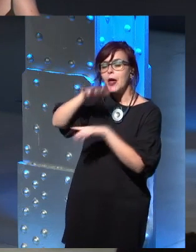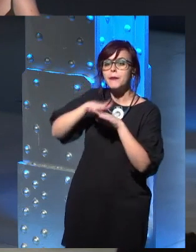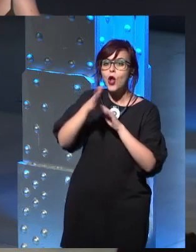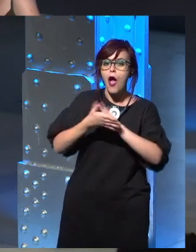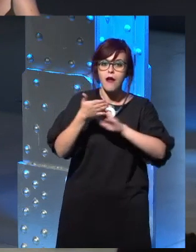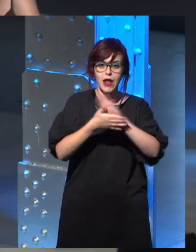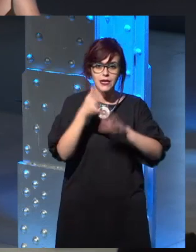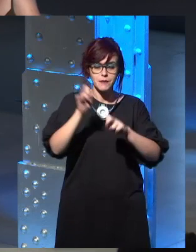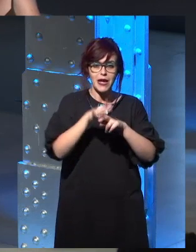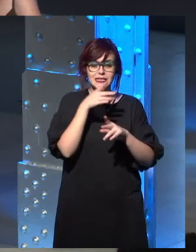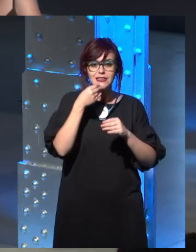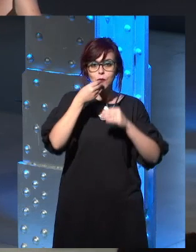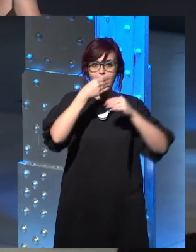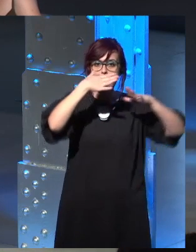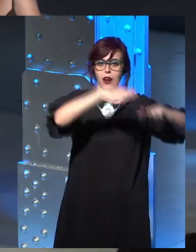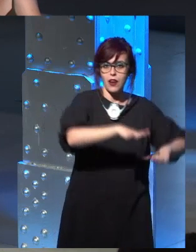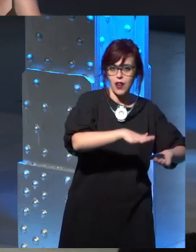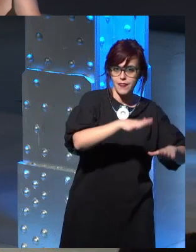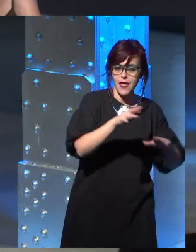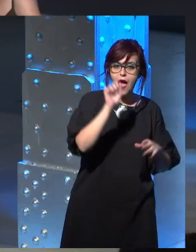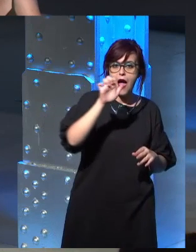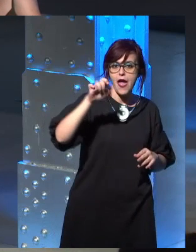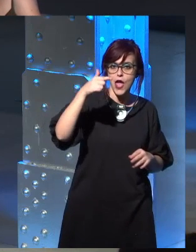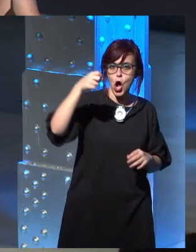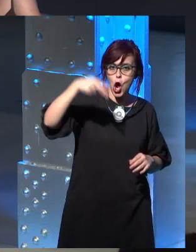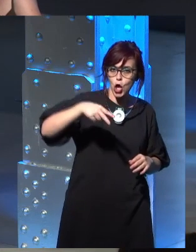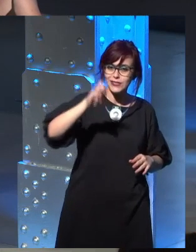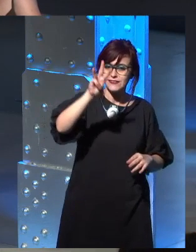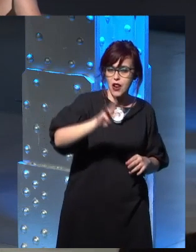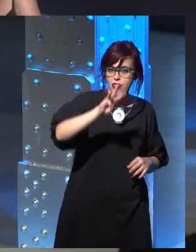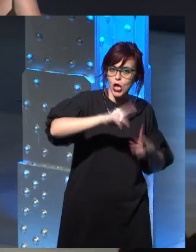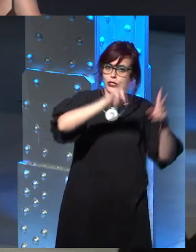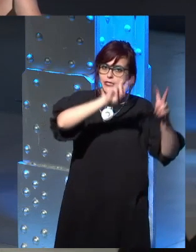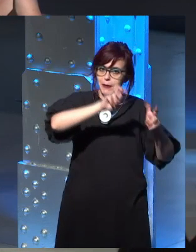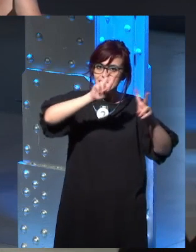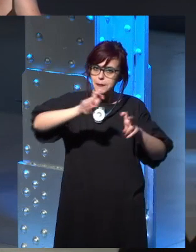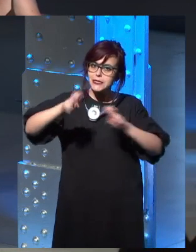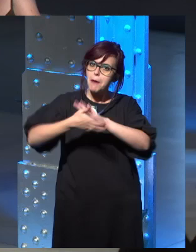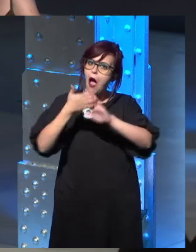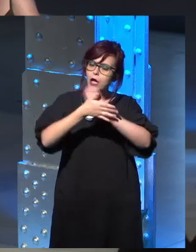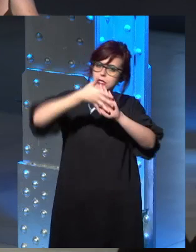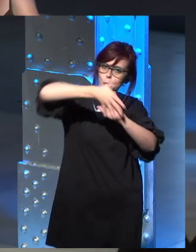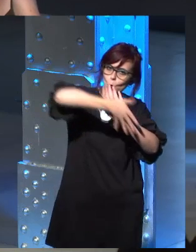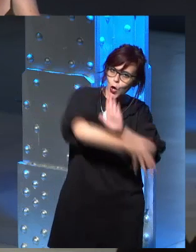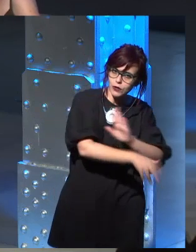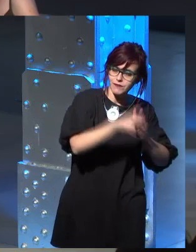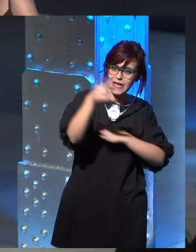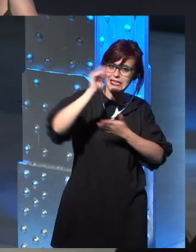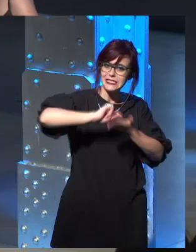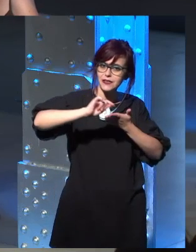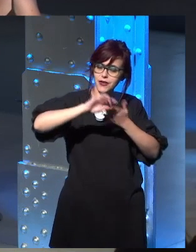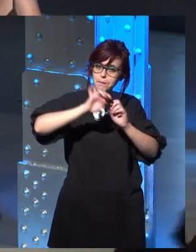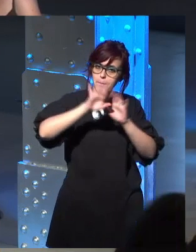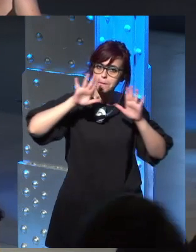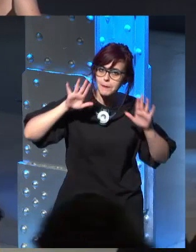And, uh, so there's a few kings left that he wants to write about. Um, uh, lots more people in the past to kill,